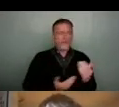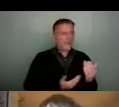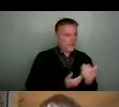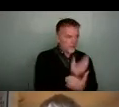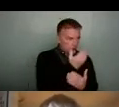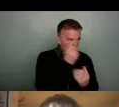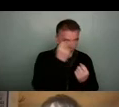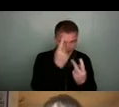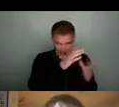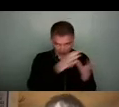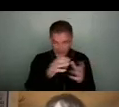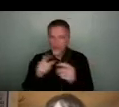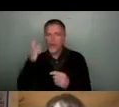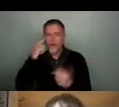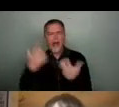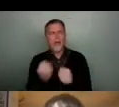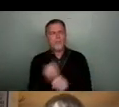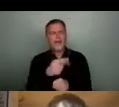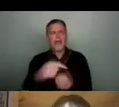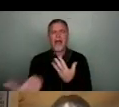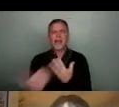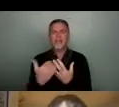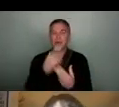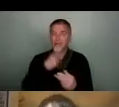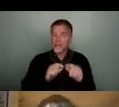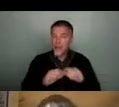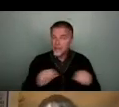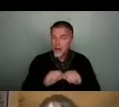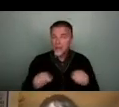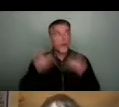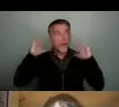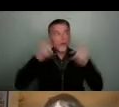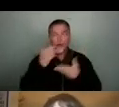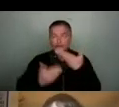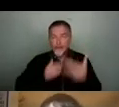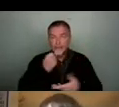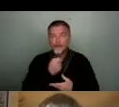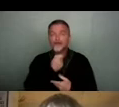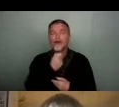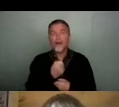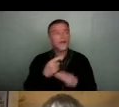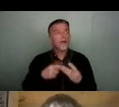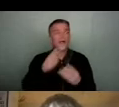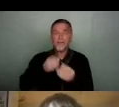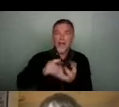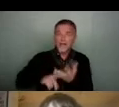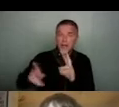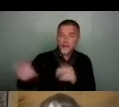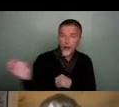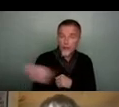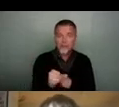we thought a lot about how we can make this accessible. Does it need subtitling, audio description? Do we need a BSL interpreter?